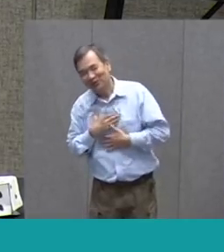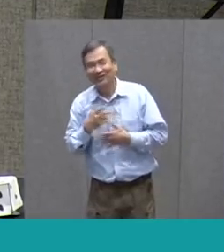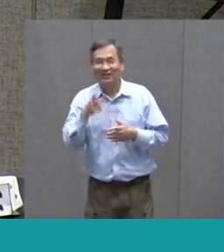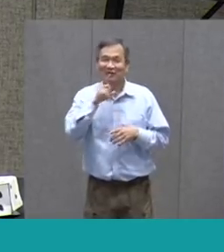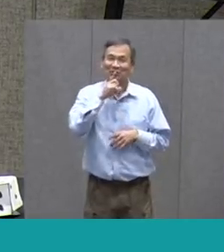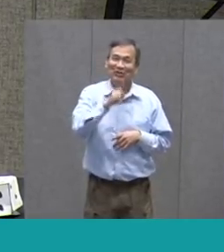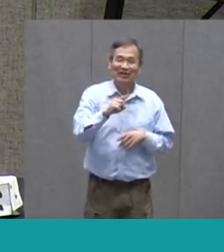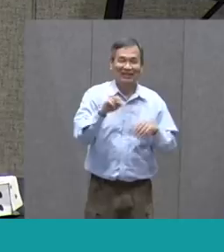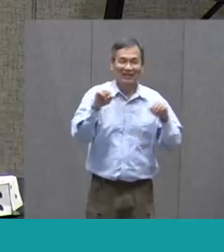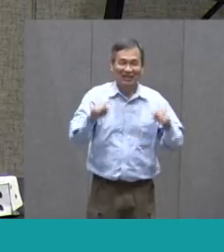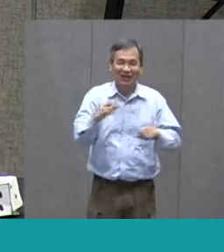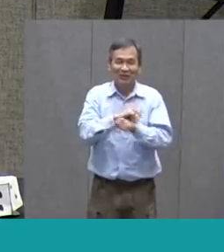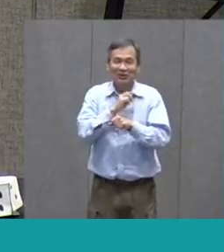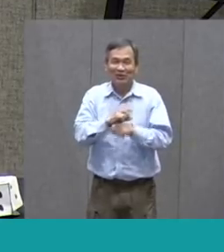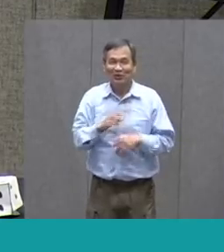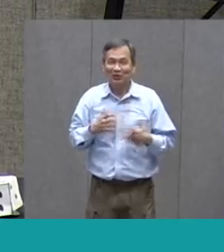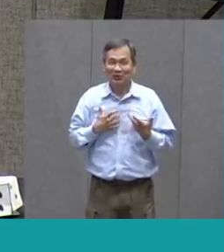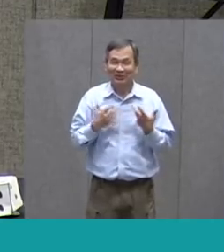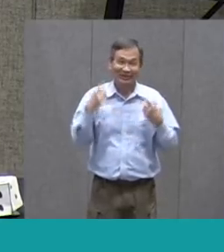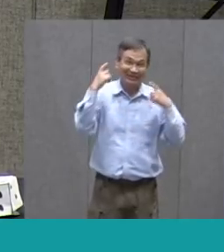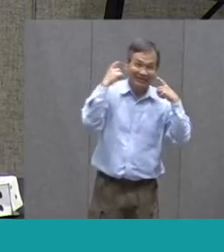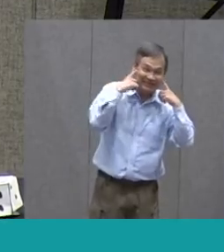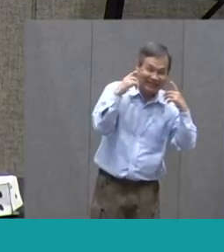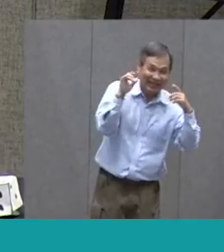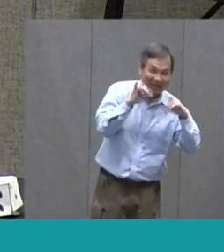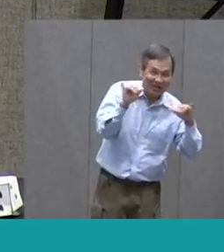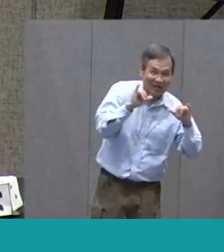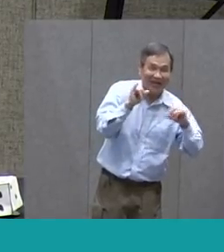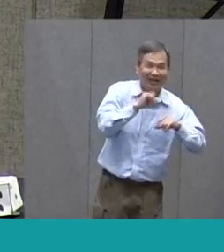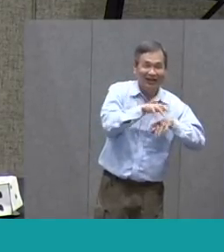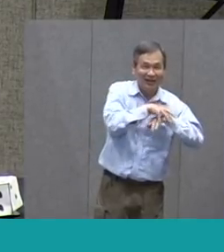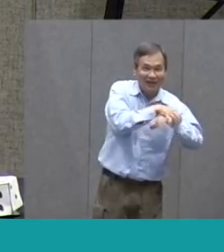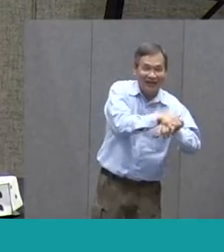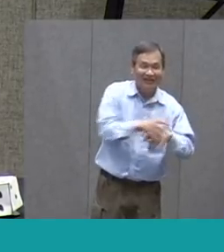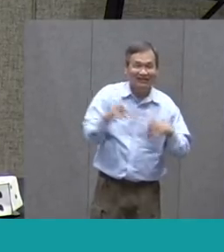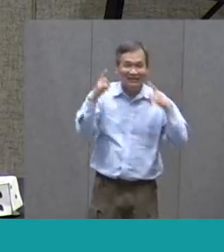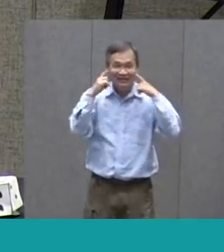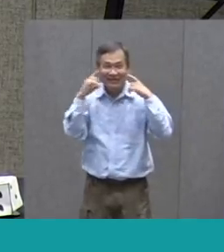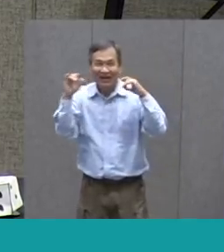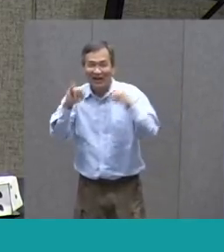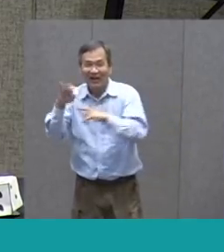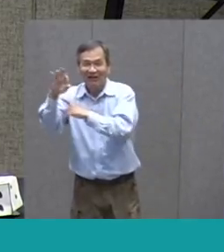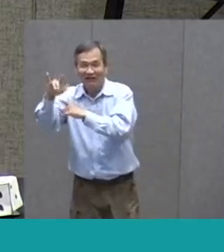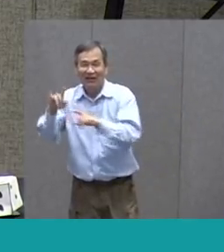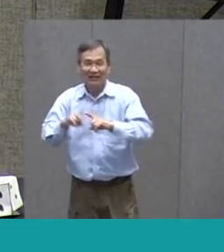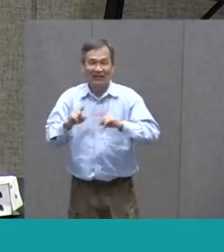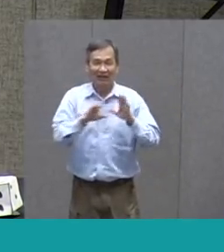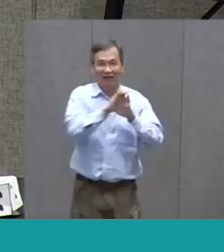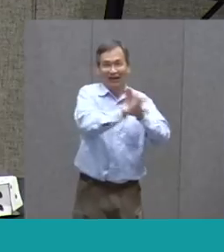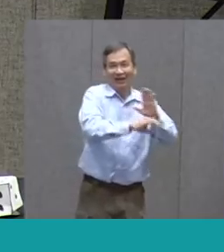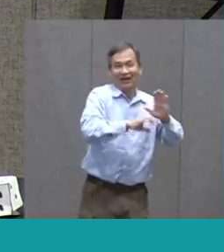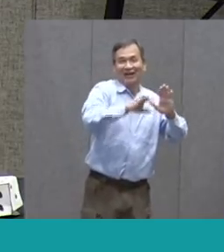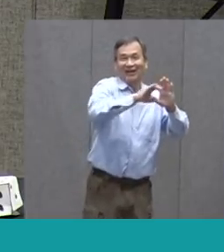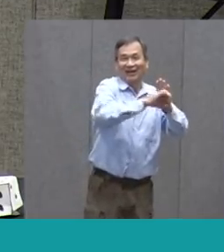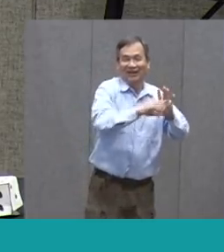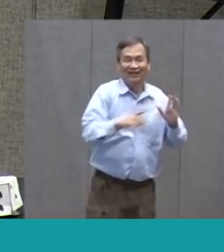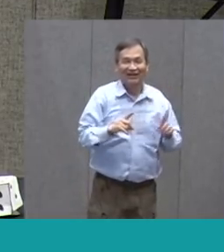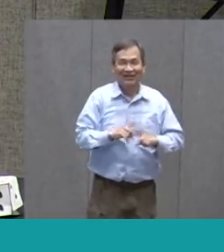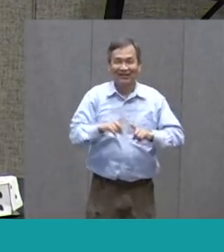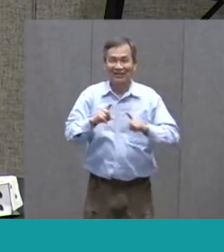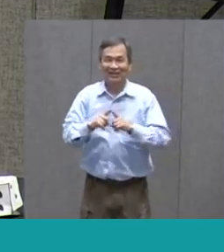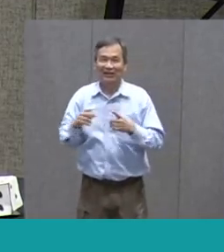get to use Different voices I enjoy that you get to have Different characters I enjoy that you get to use